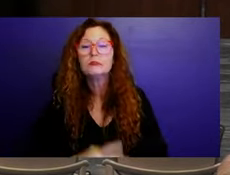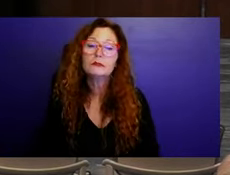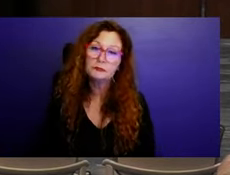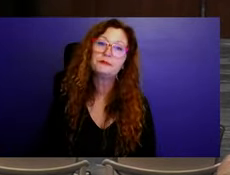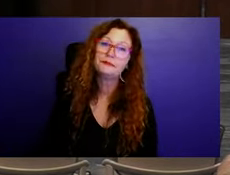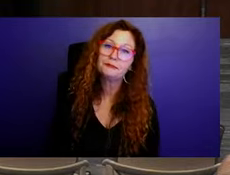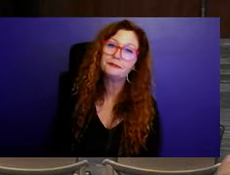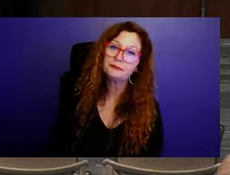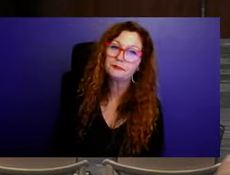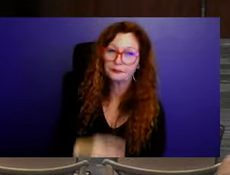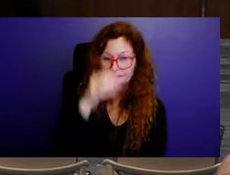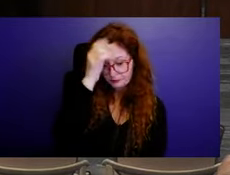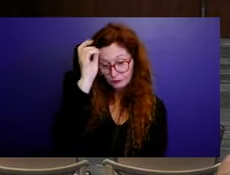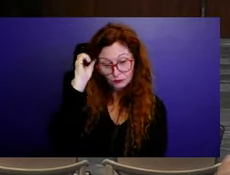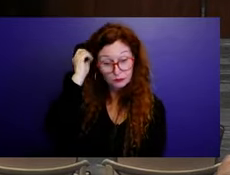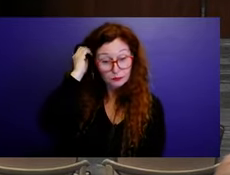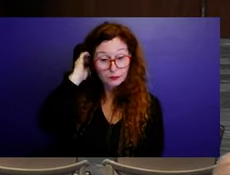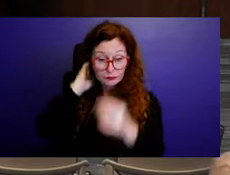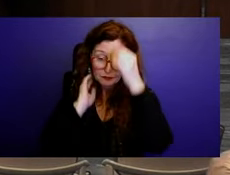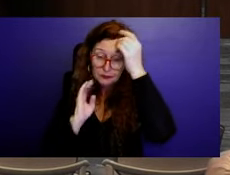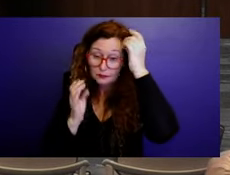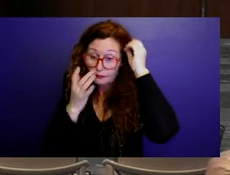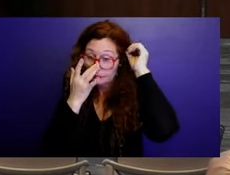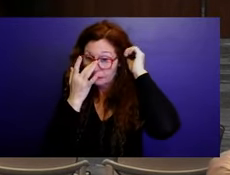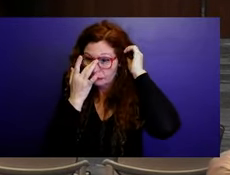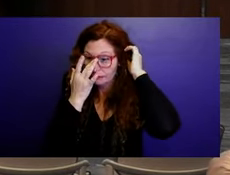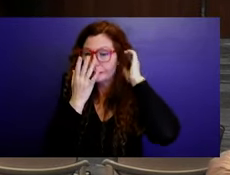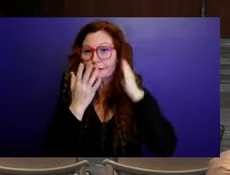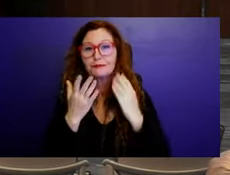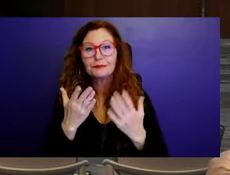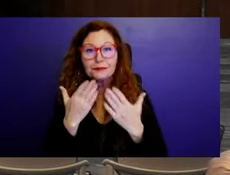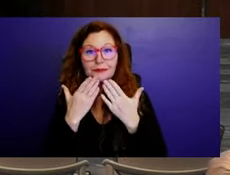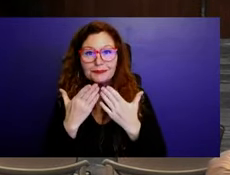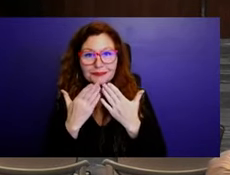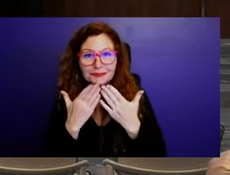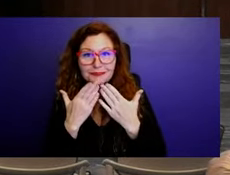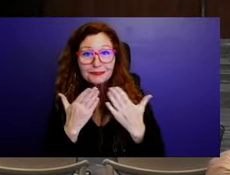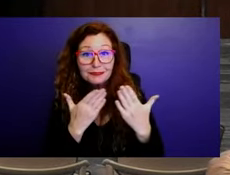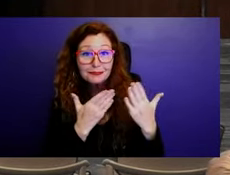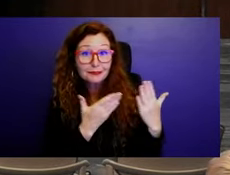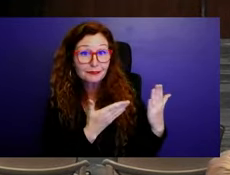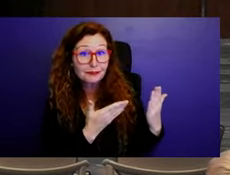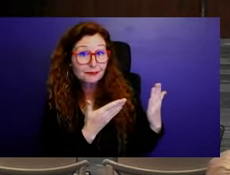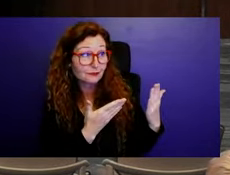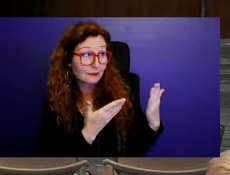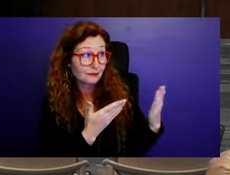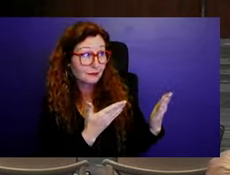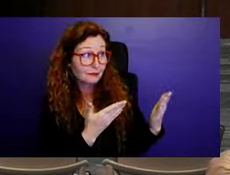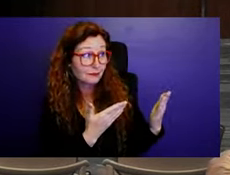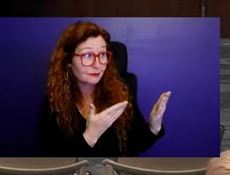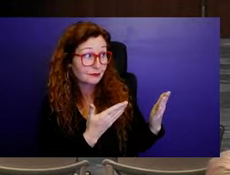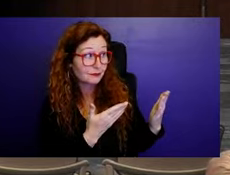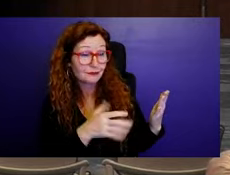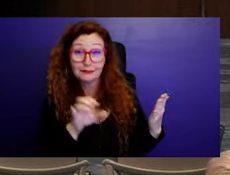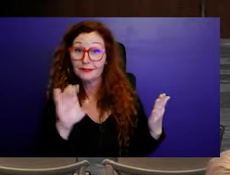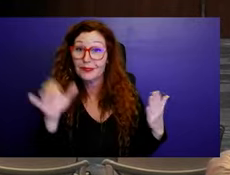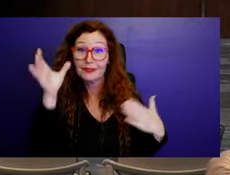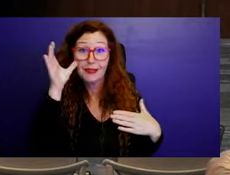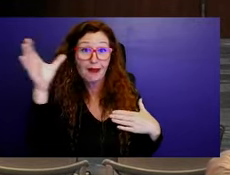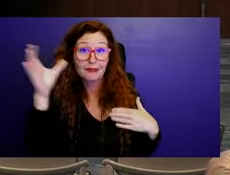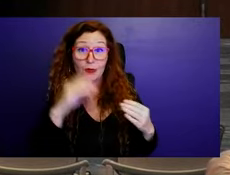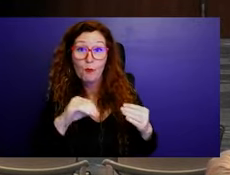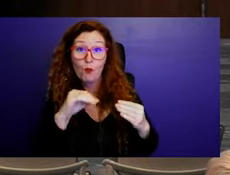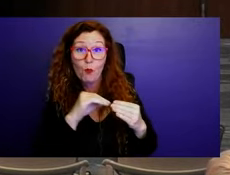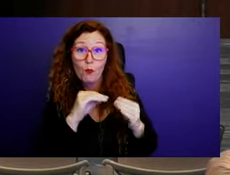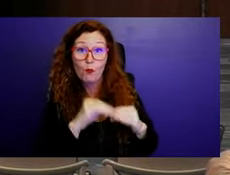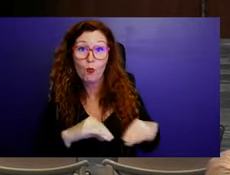Uh, I've been speaking about, uh, annexation for quite some time because I realized